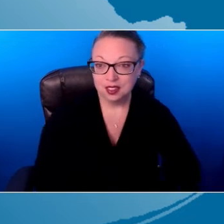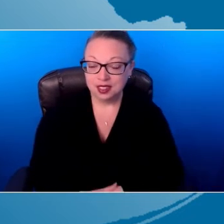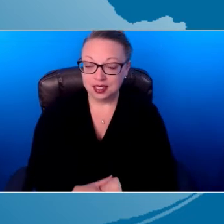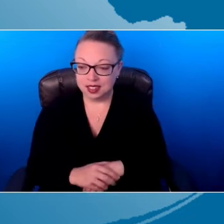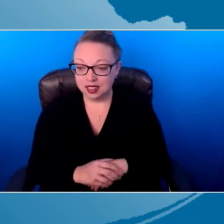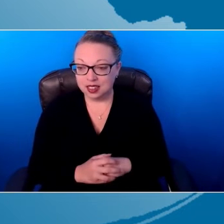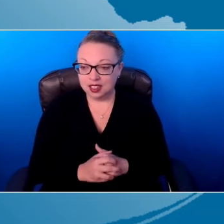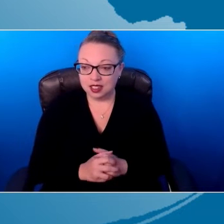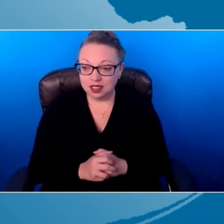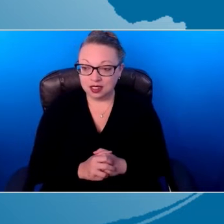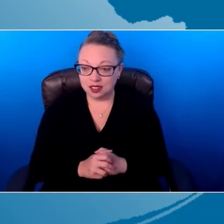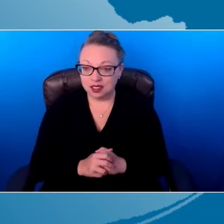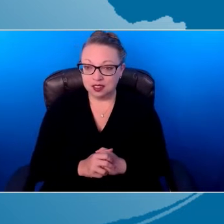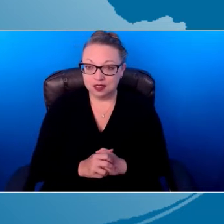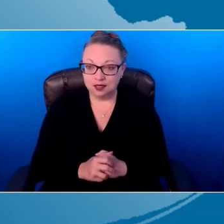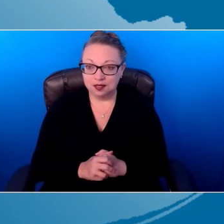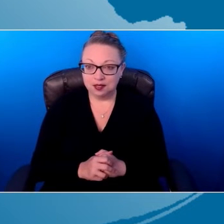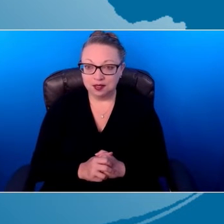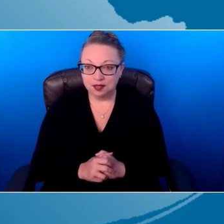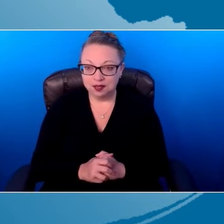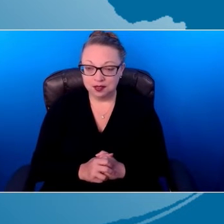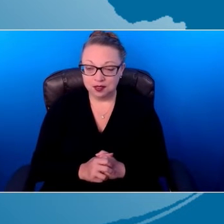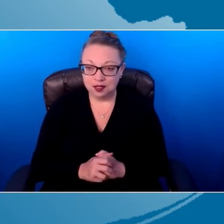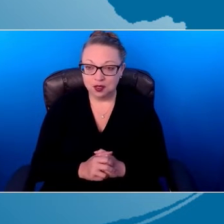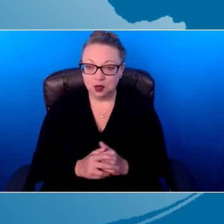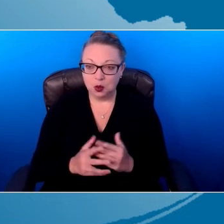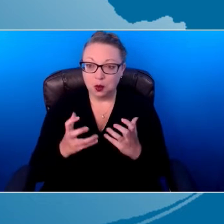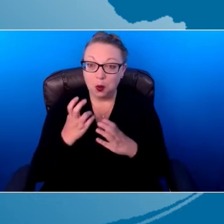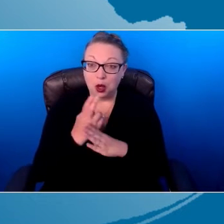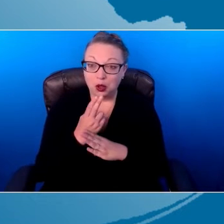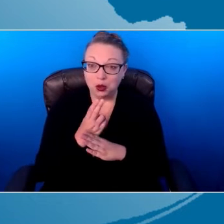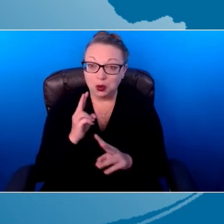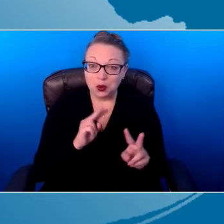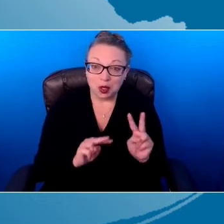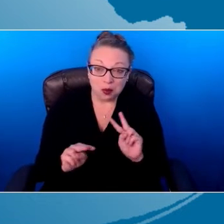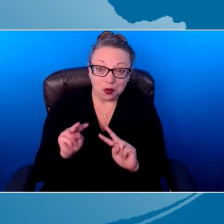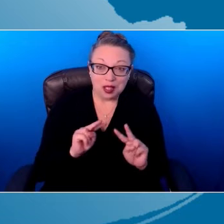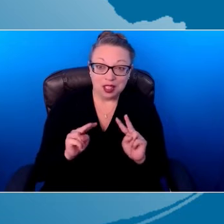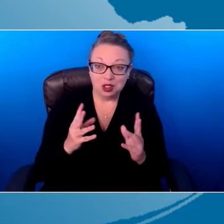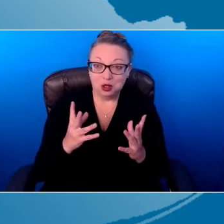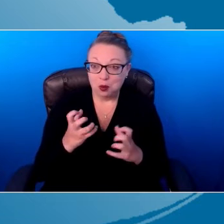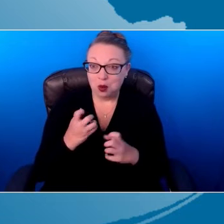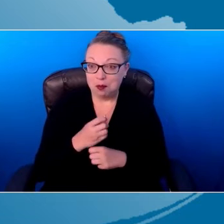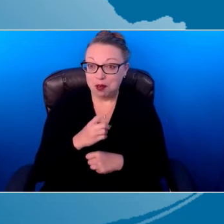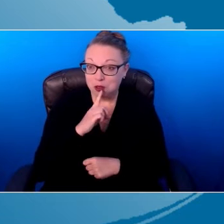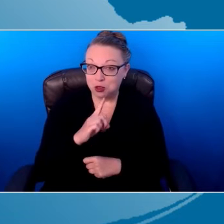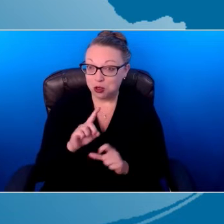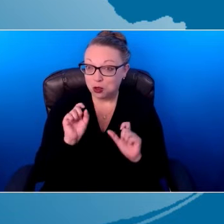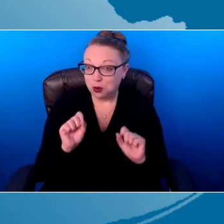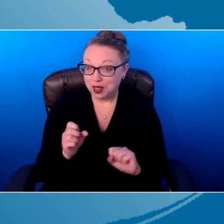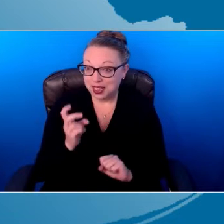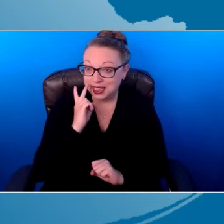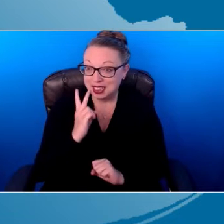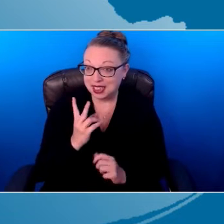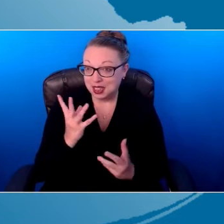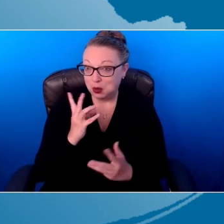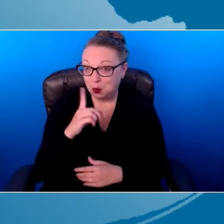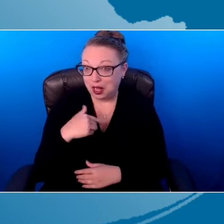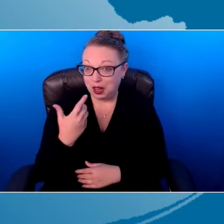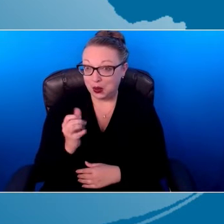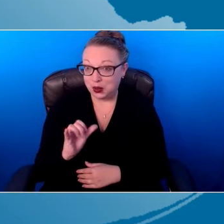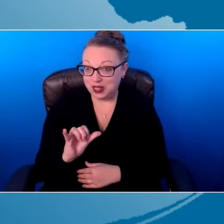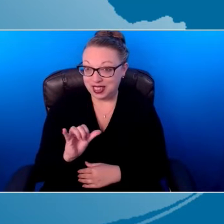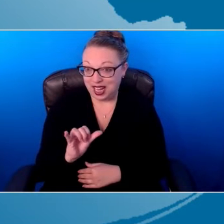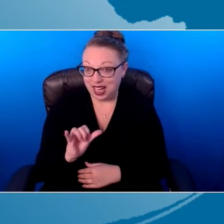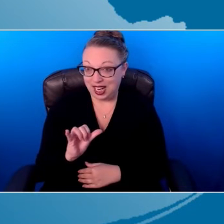we want to use observation. We want to make sure that we can see what it looks like in the real life activity. And then if they need